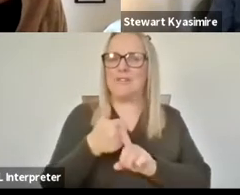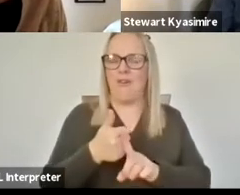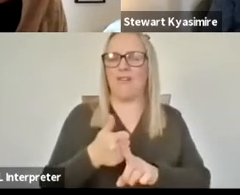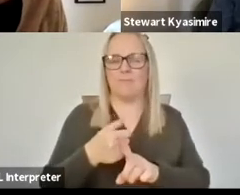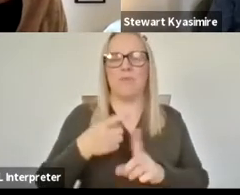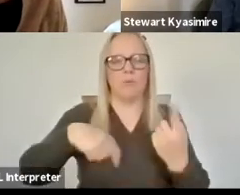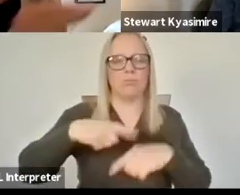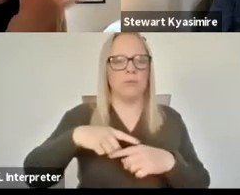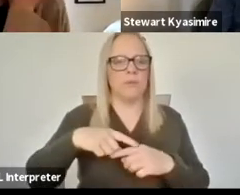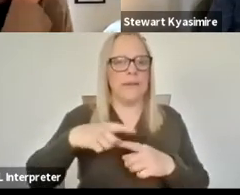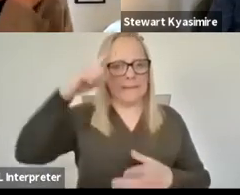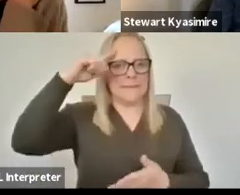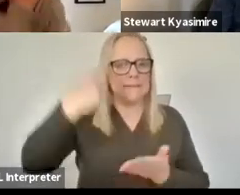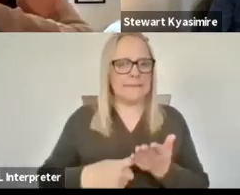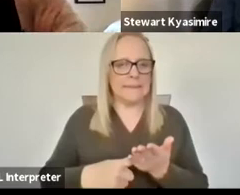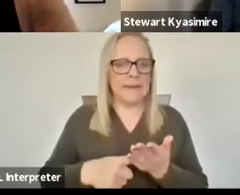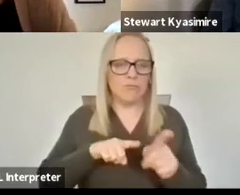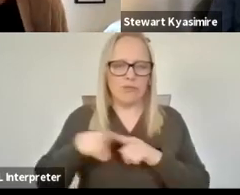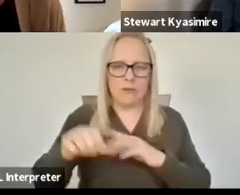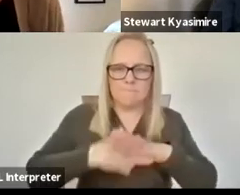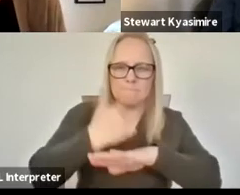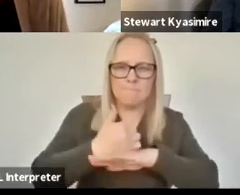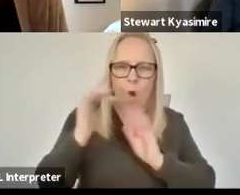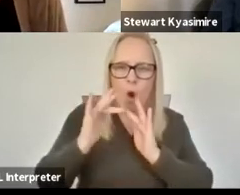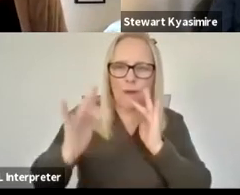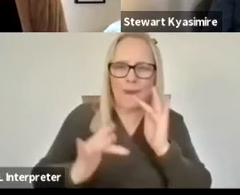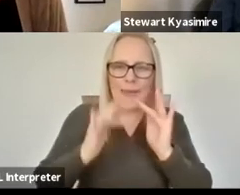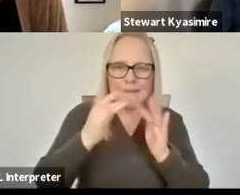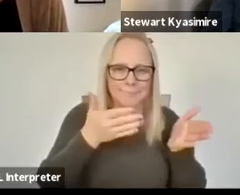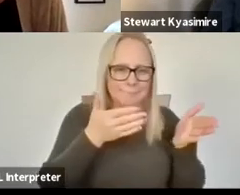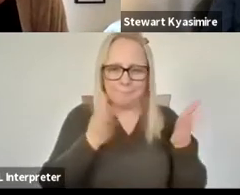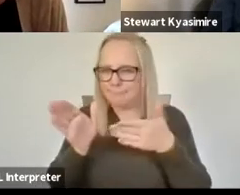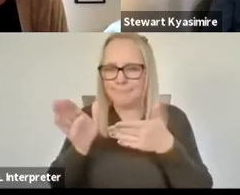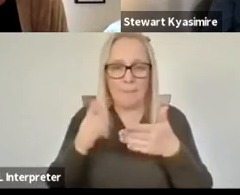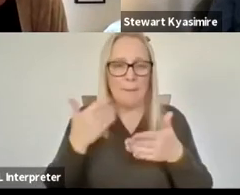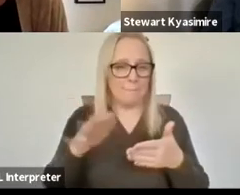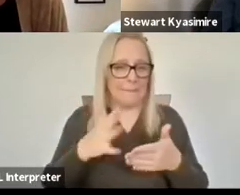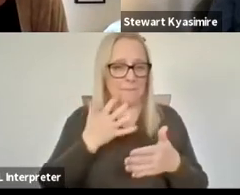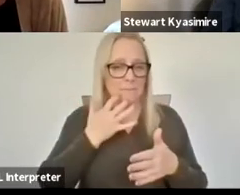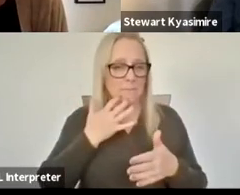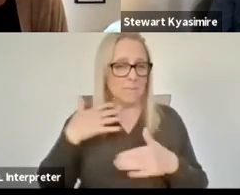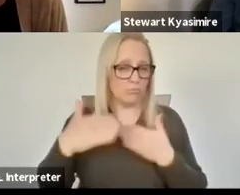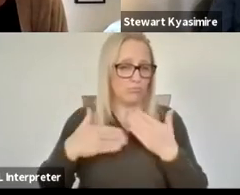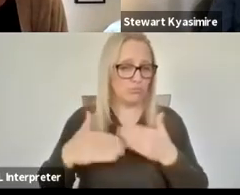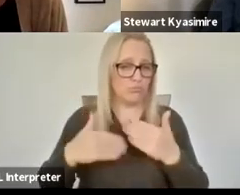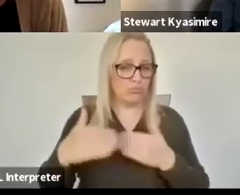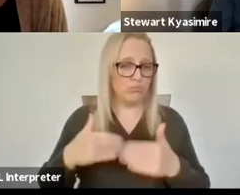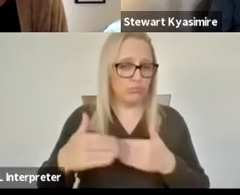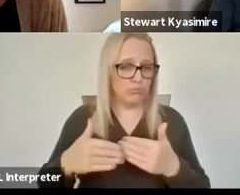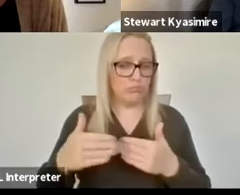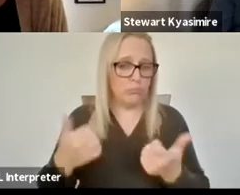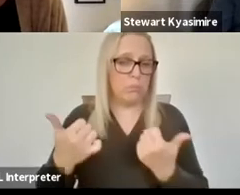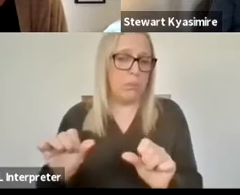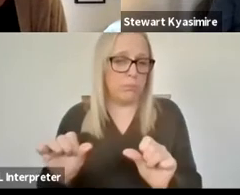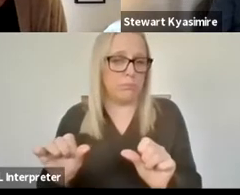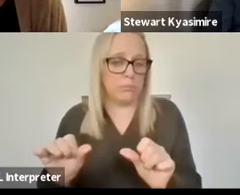find an online alternative and it took a while to find the right form it's but we did two things using